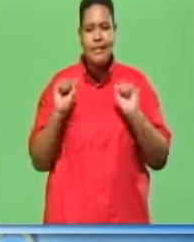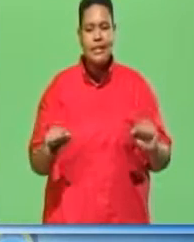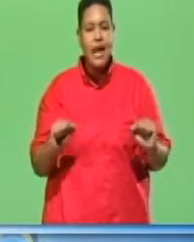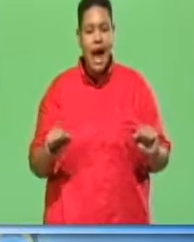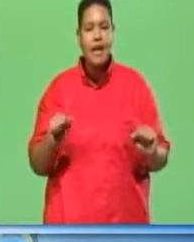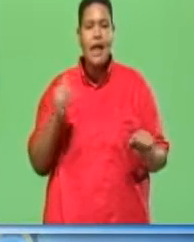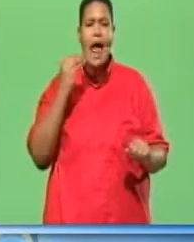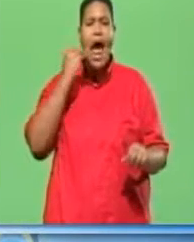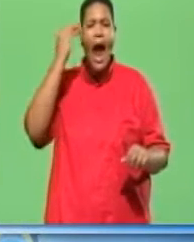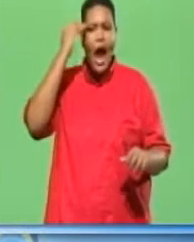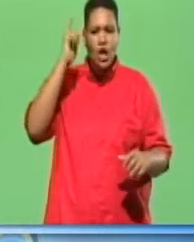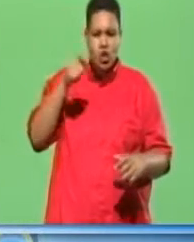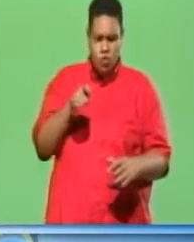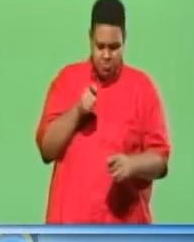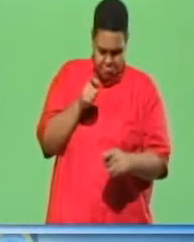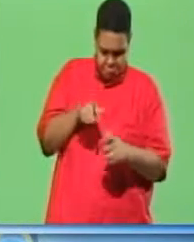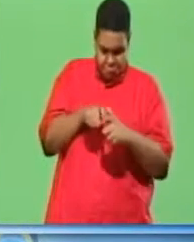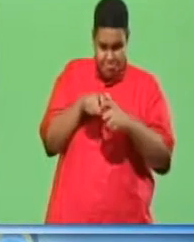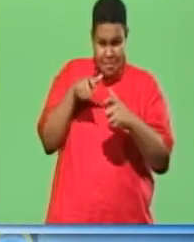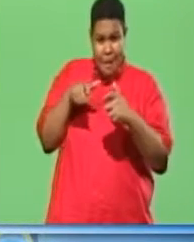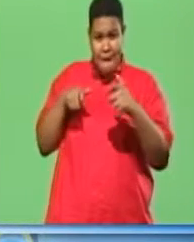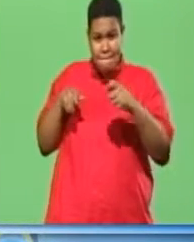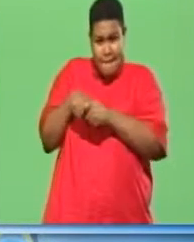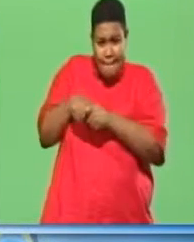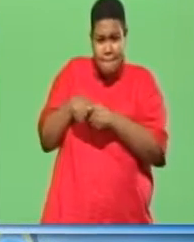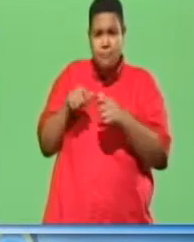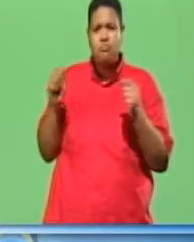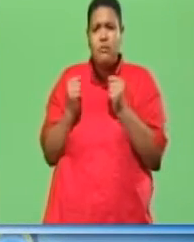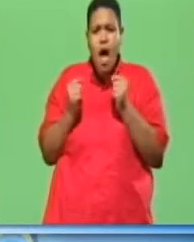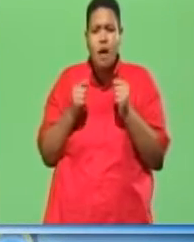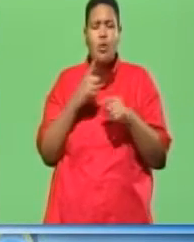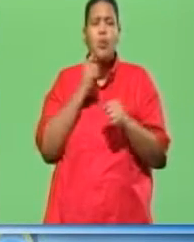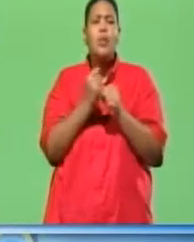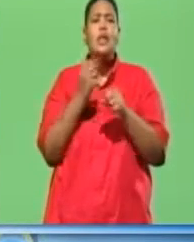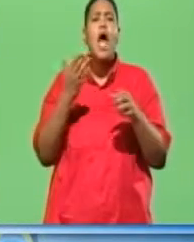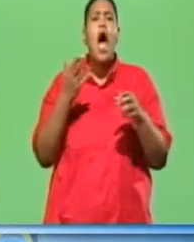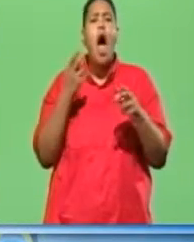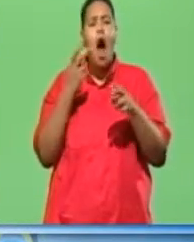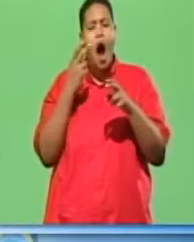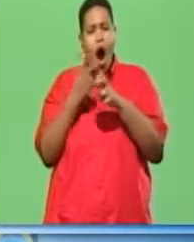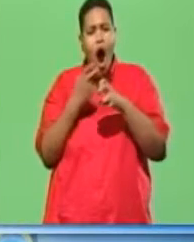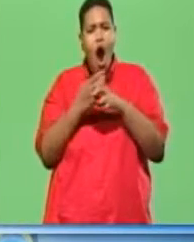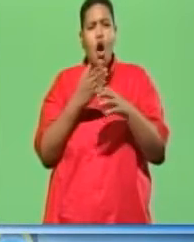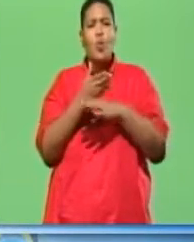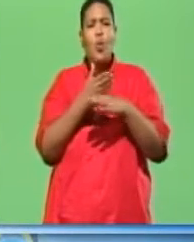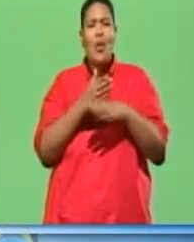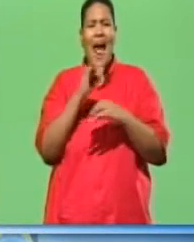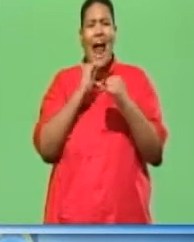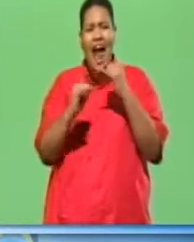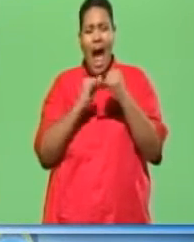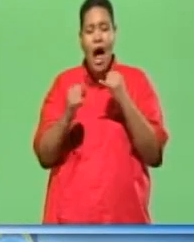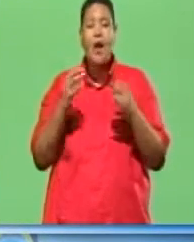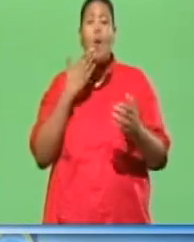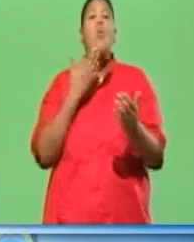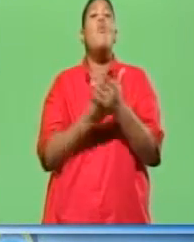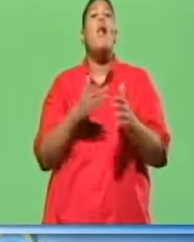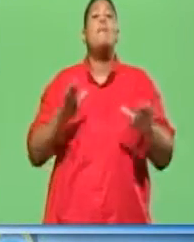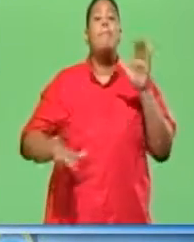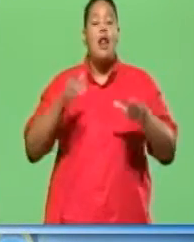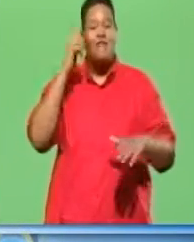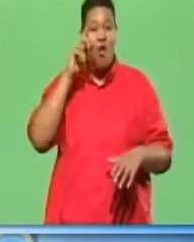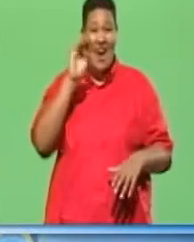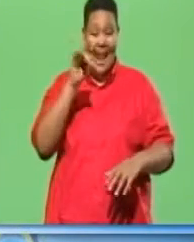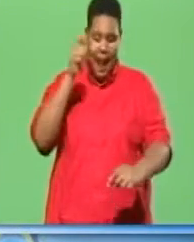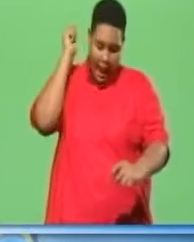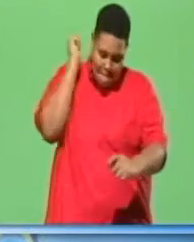be fixed firmly to the shaft or handle with hardwood and iron wedges, and well-balanced for driving nails straight in the